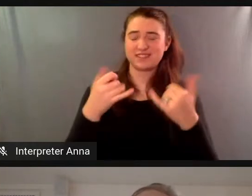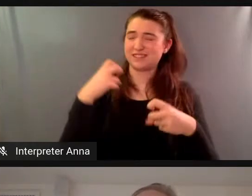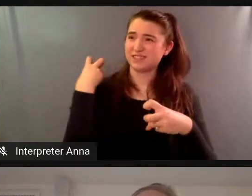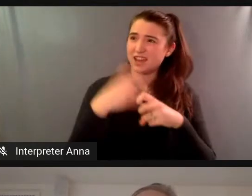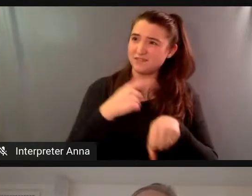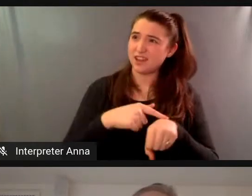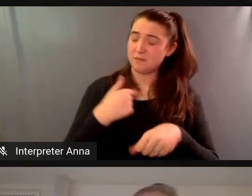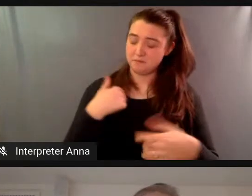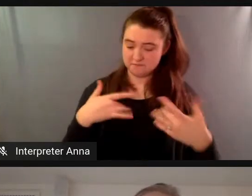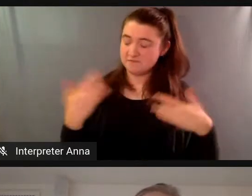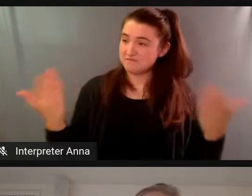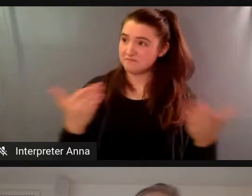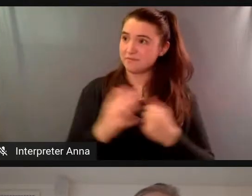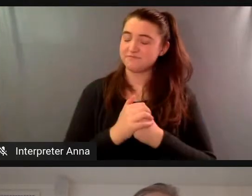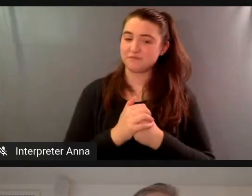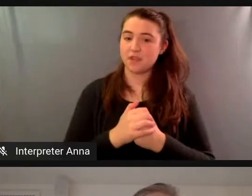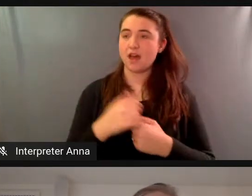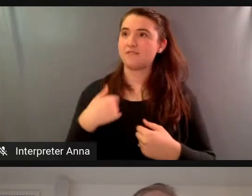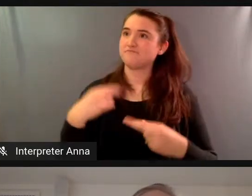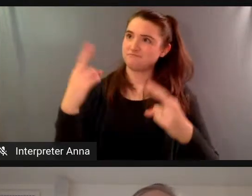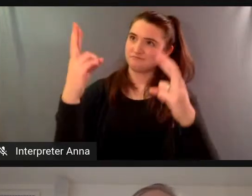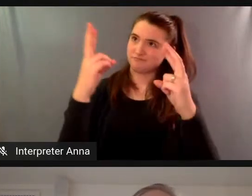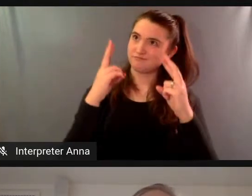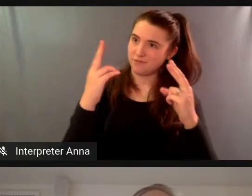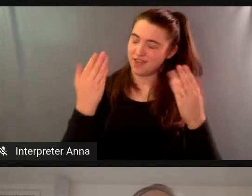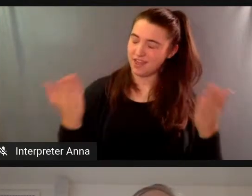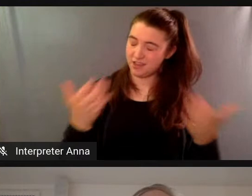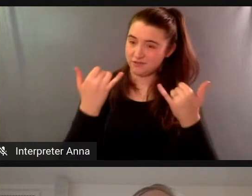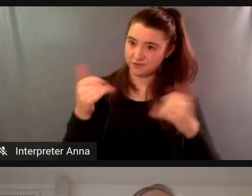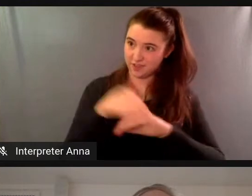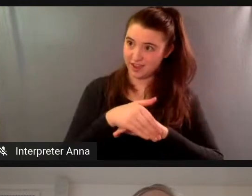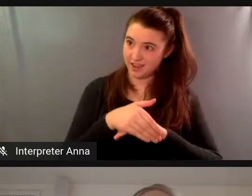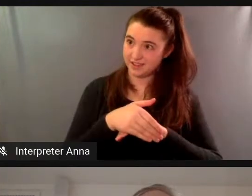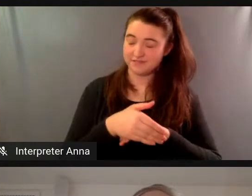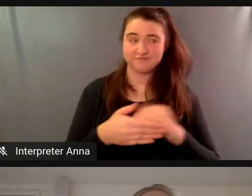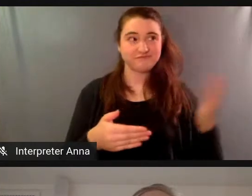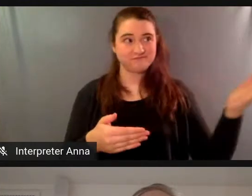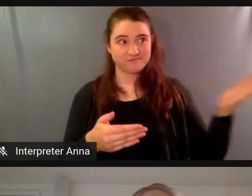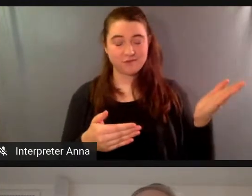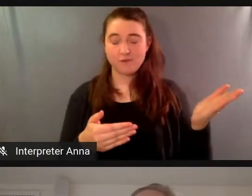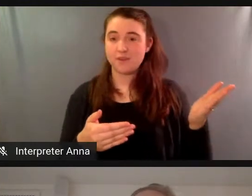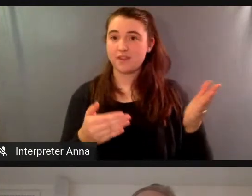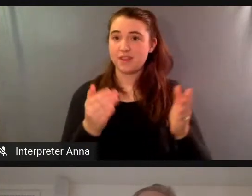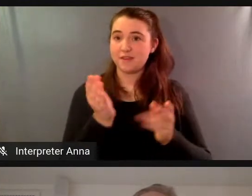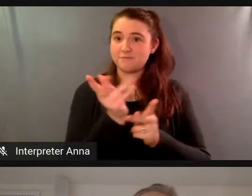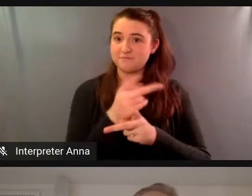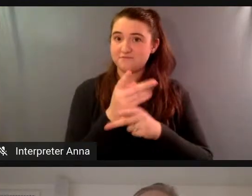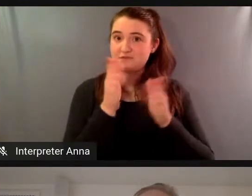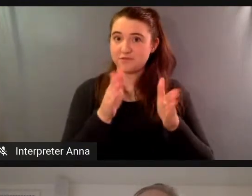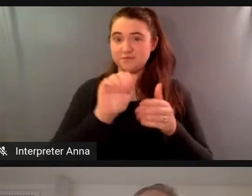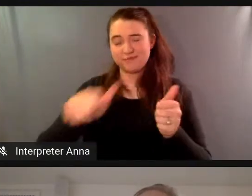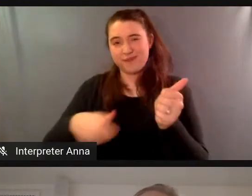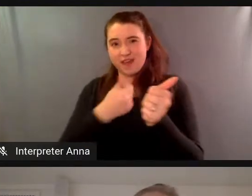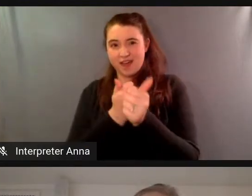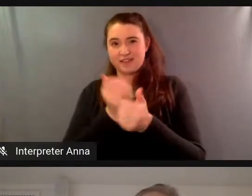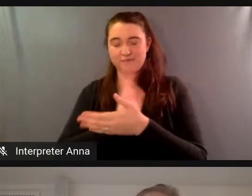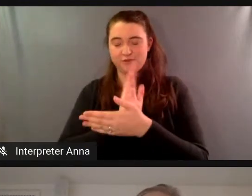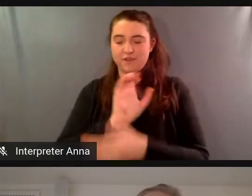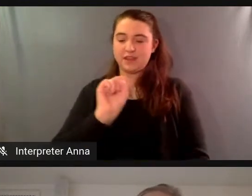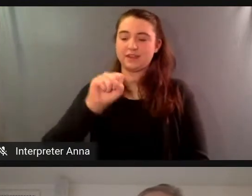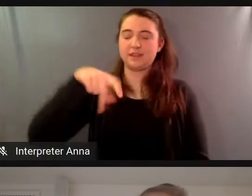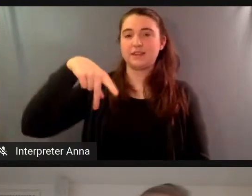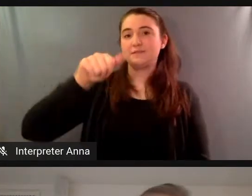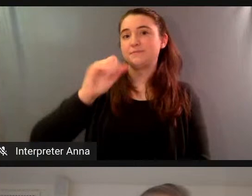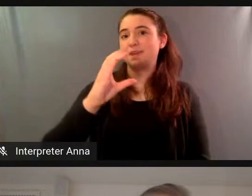privilege to be joined tonight by uh the filmmakers behind uh spaceship earth as well as one of the